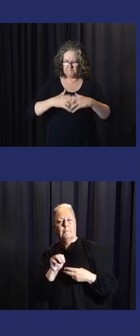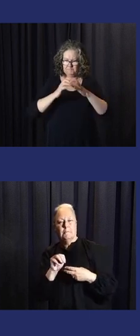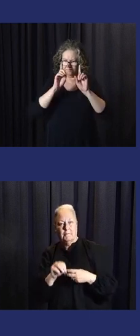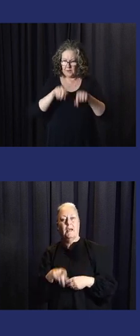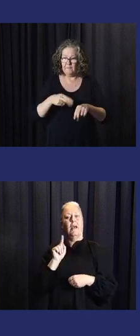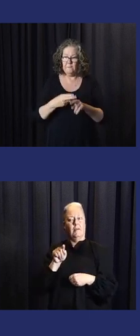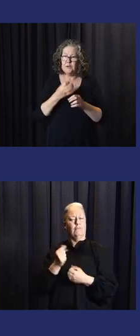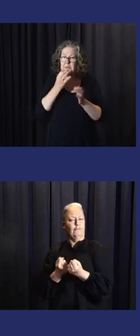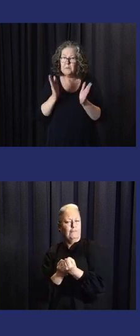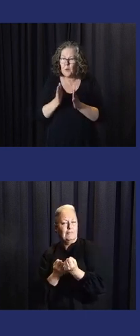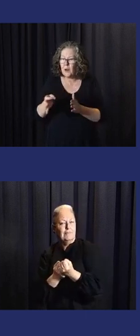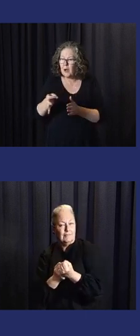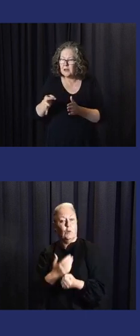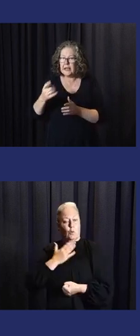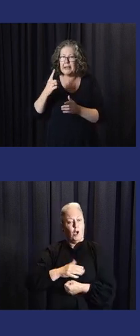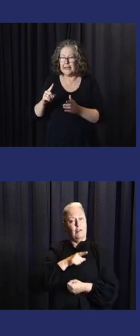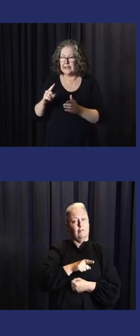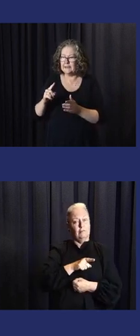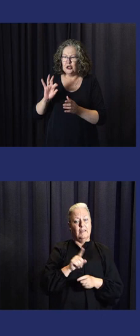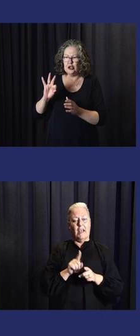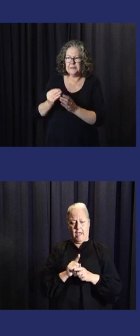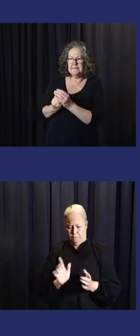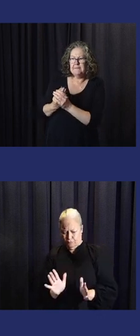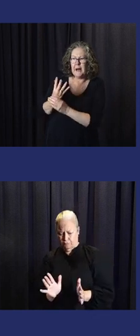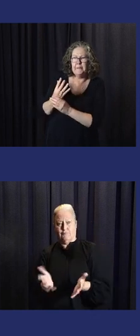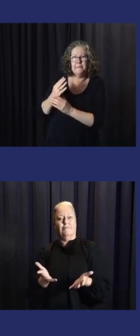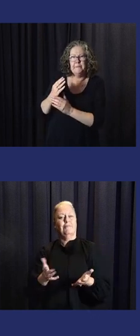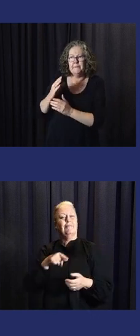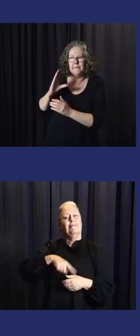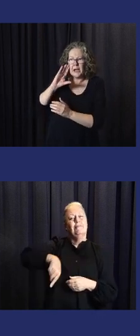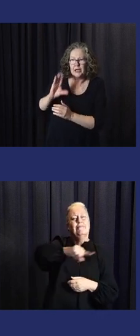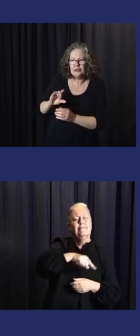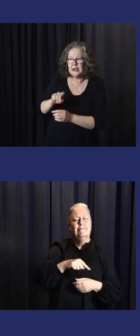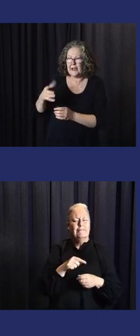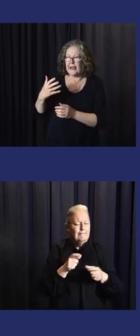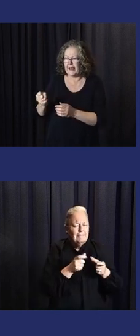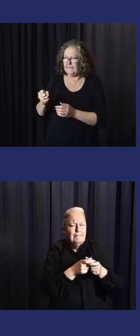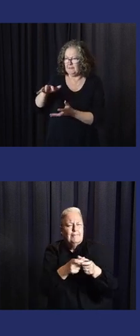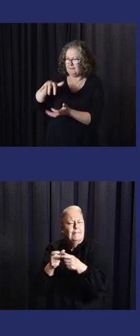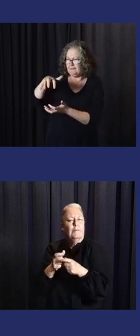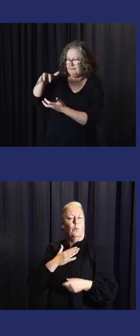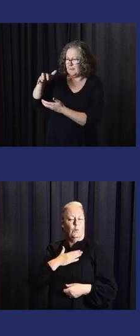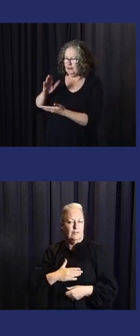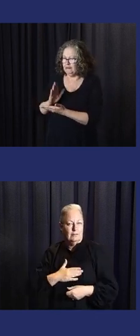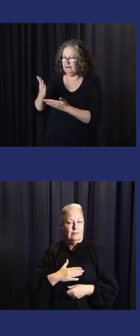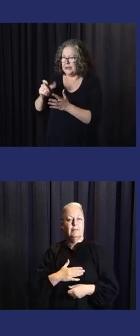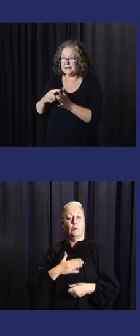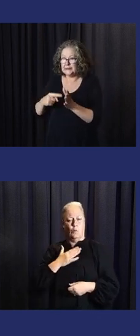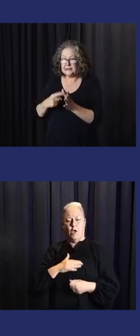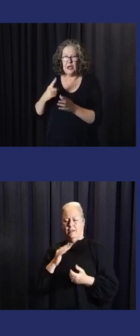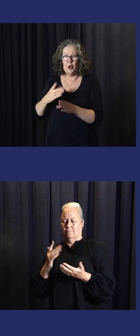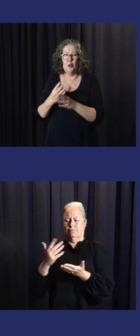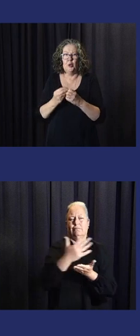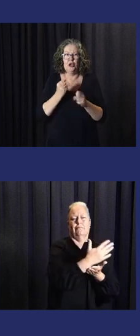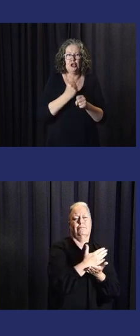Observation Finance Facility, which is dedicated there for instrumentation for small island states and least developed countries to